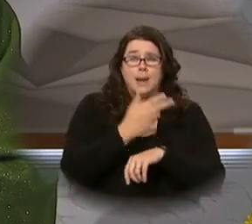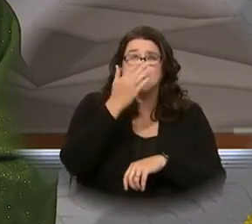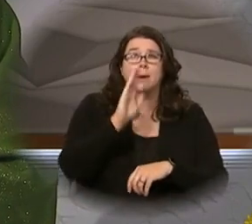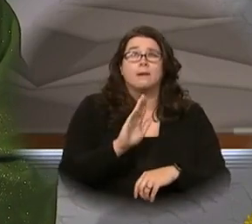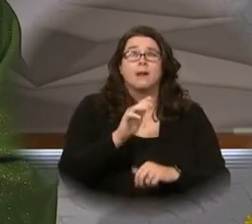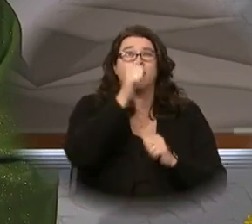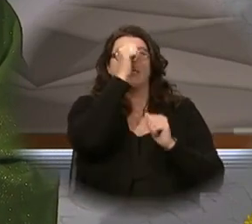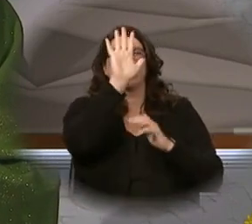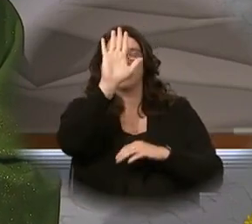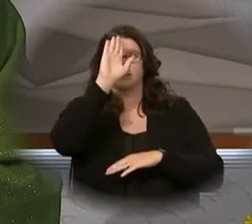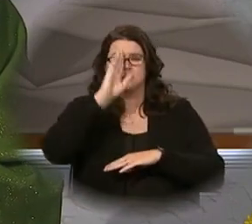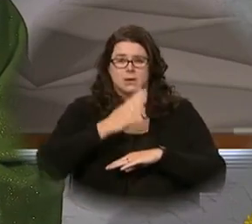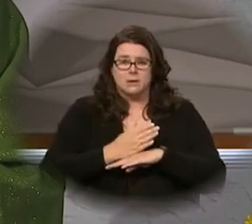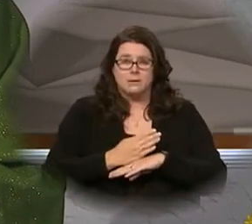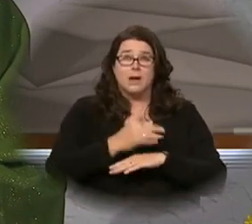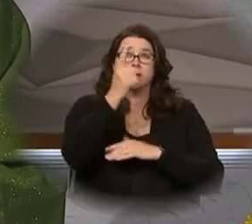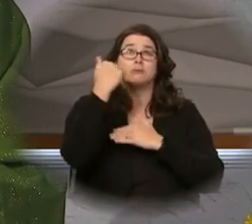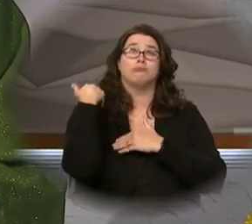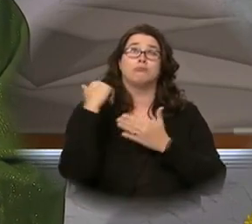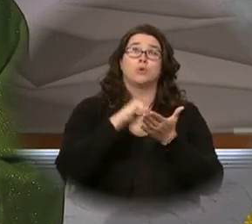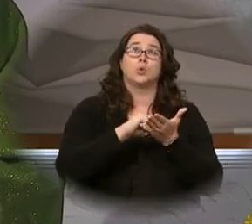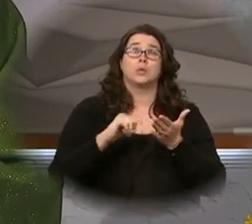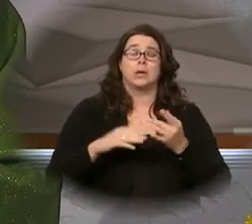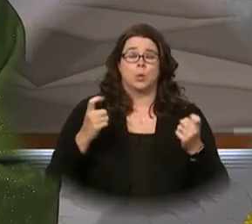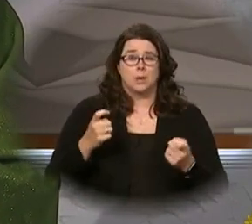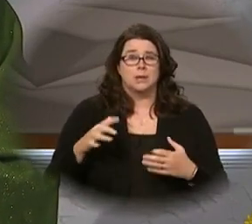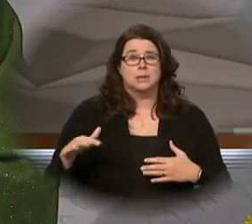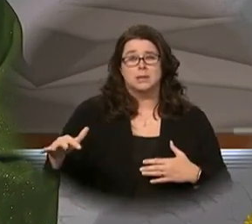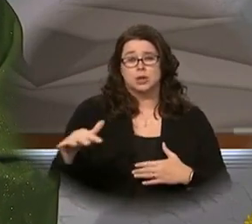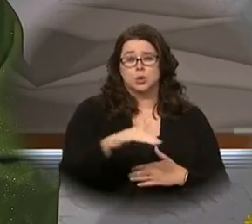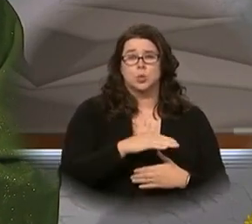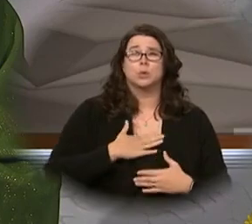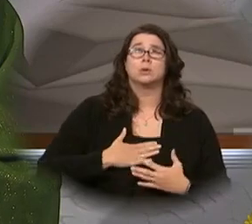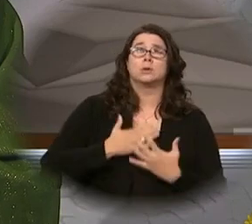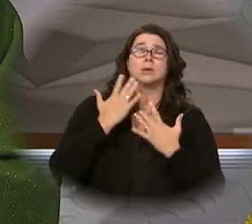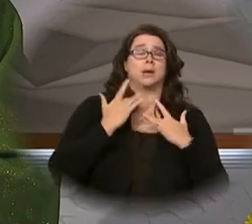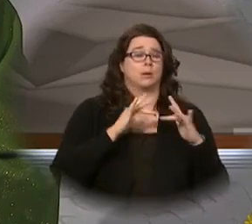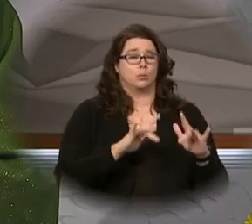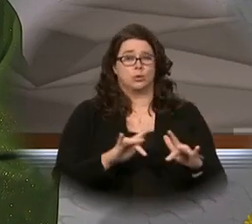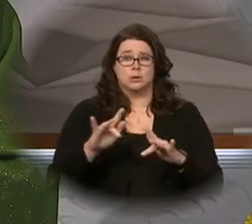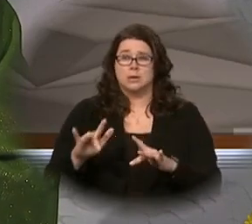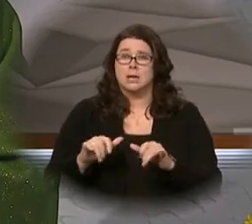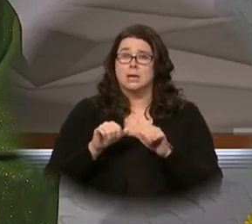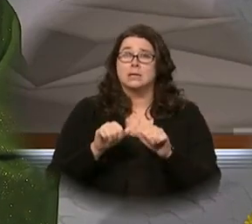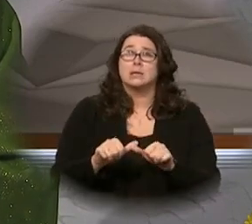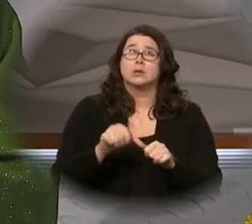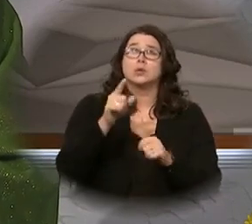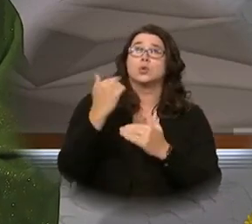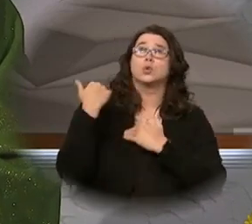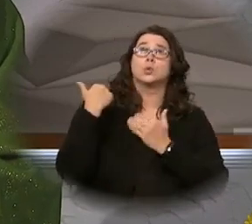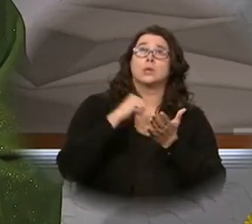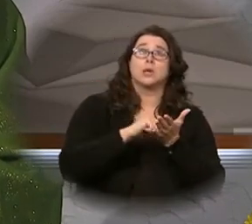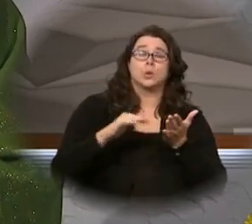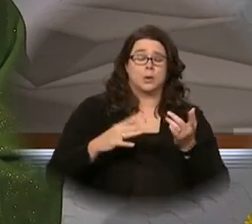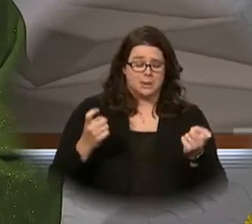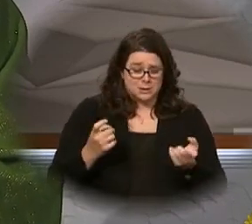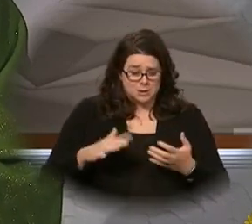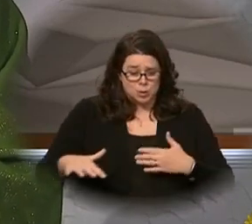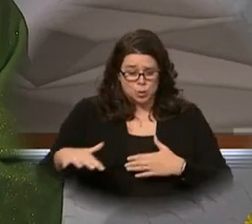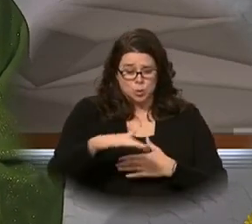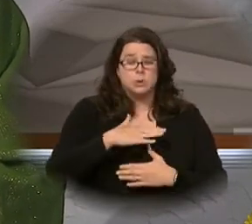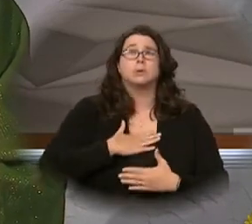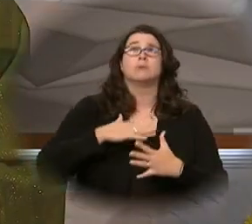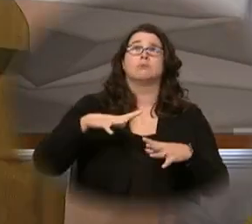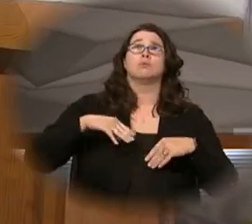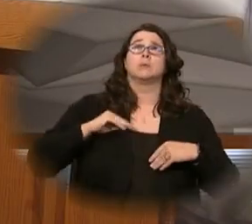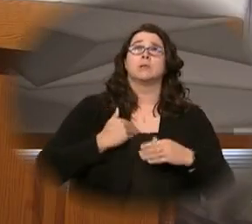God Lamb of God Son of the Father you take away the sins of the world have mercy on us you take away the